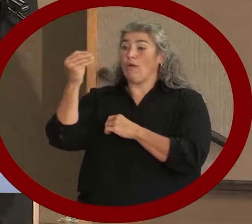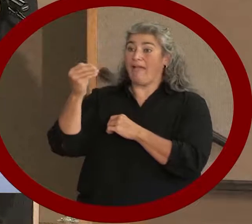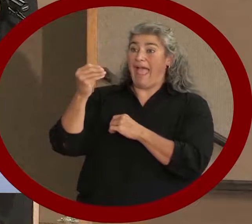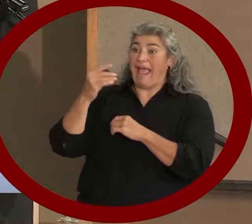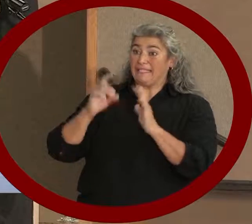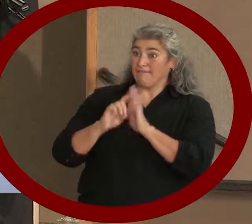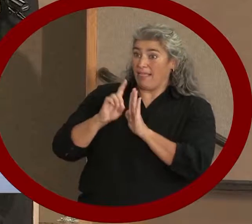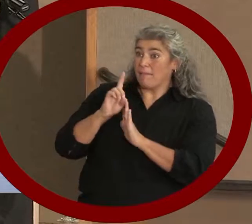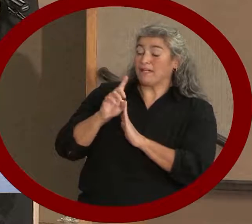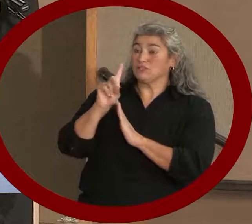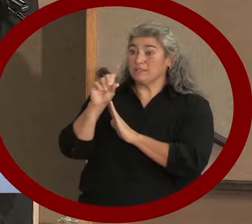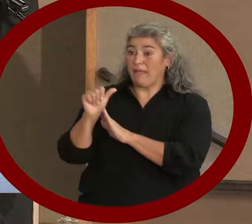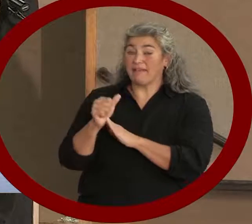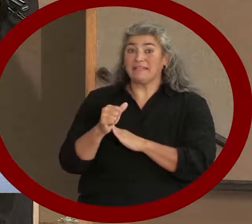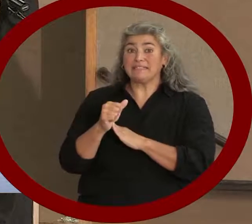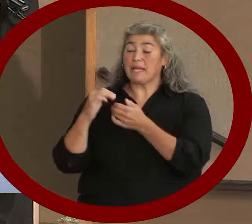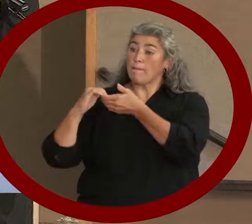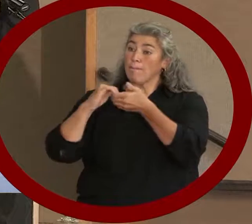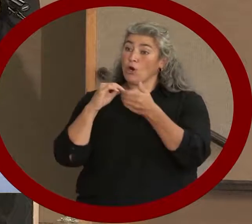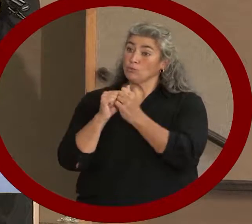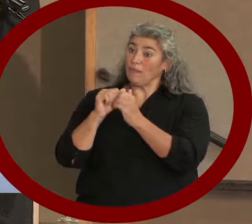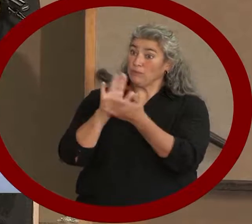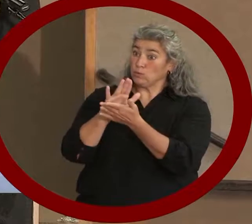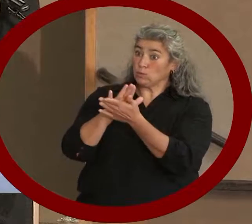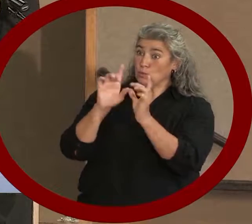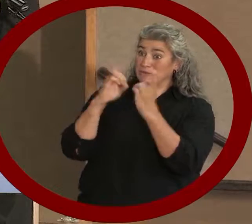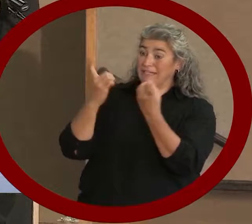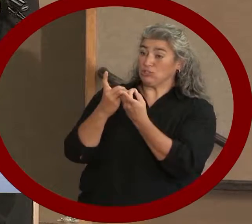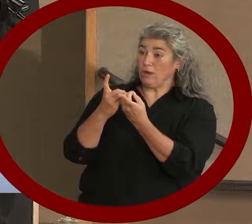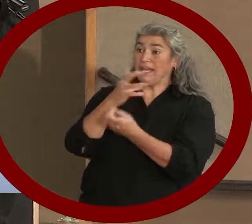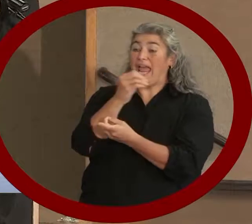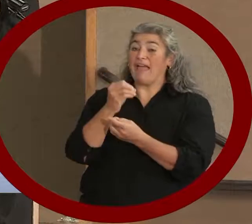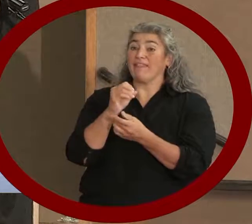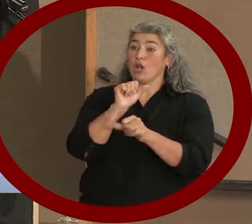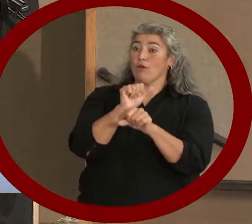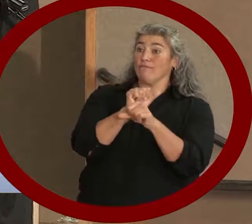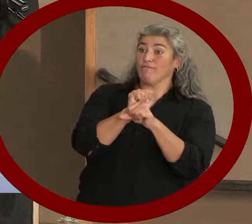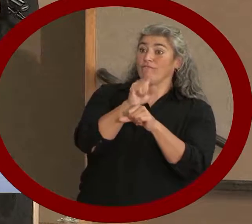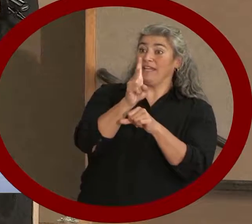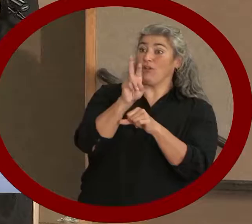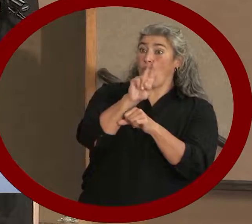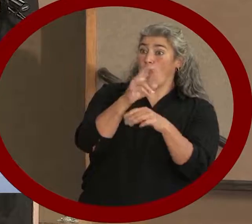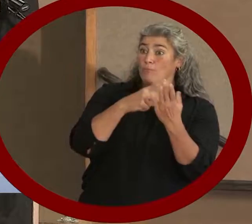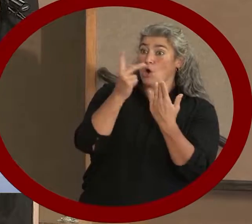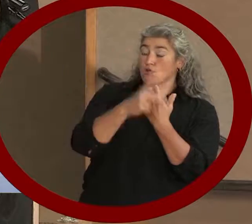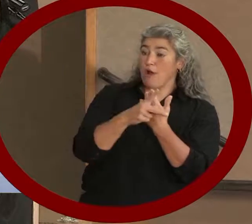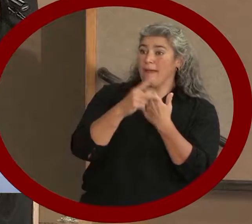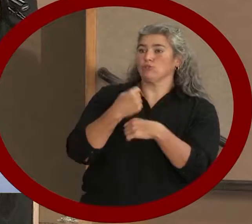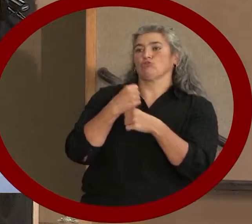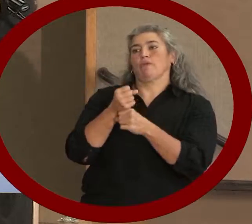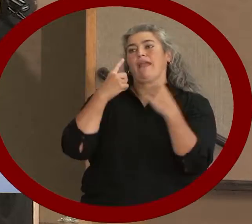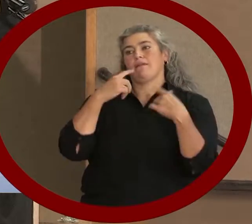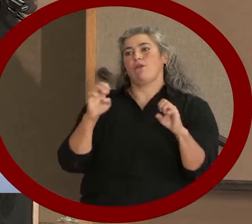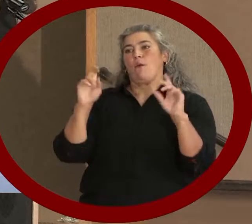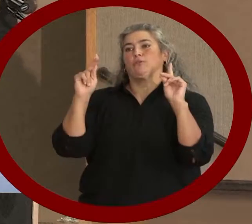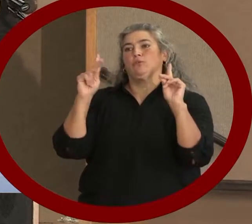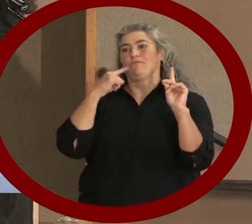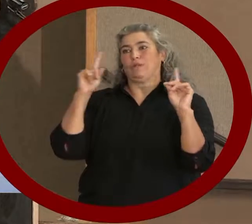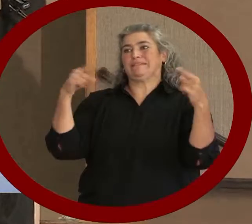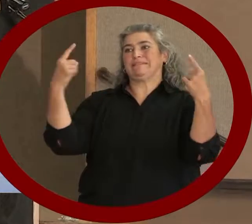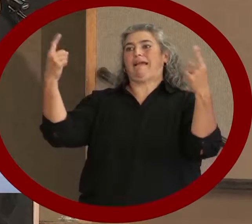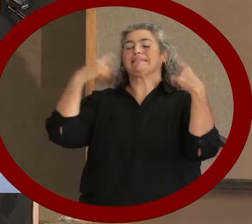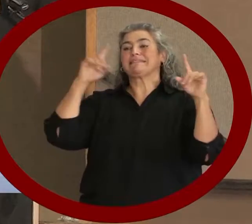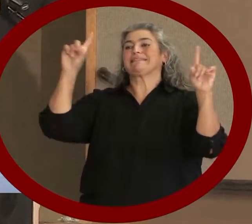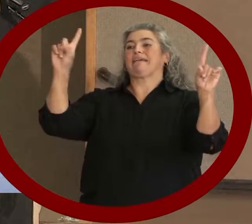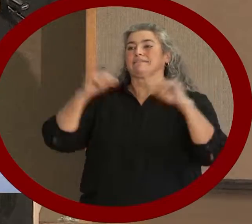He is also partnering with our local school district and their vocational transition programs to create opportunities for success for students. So again,